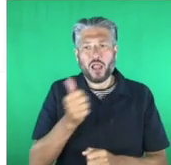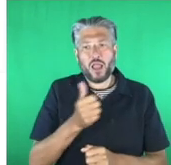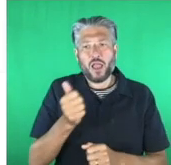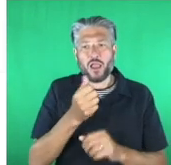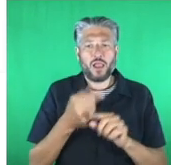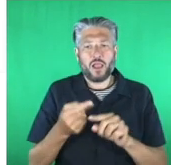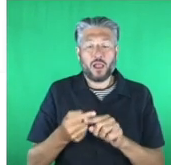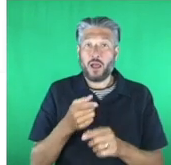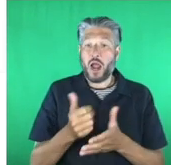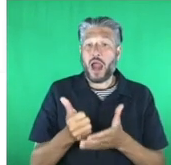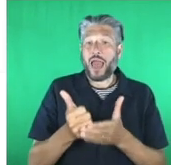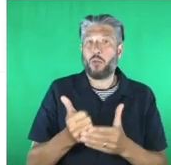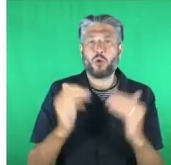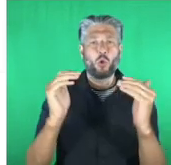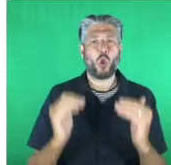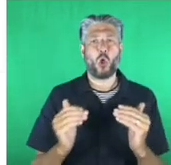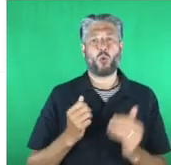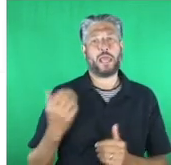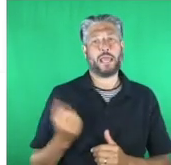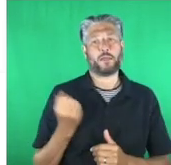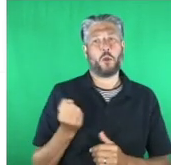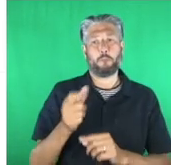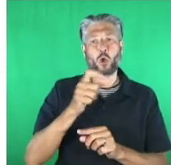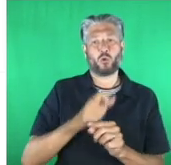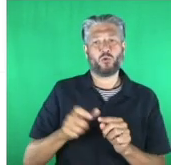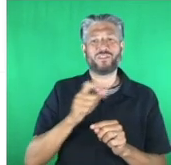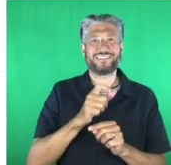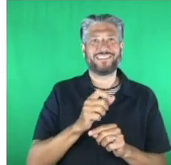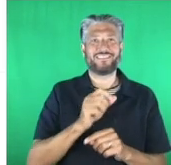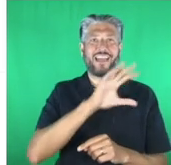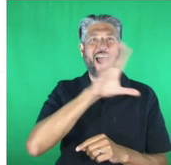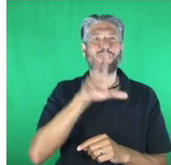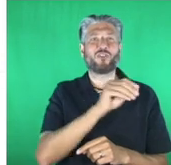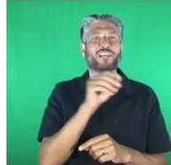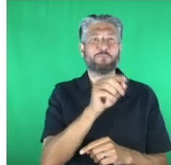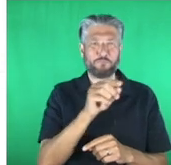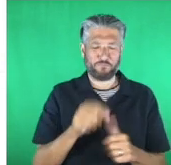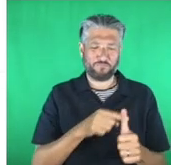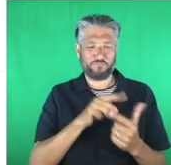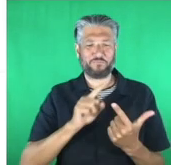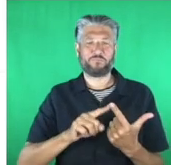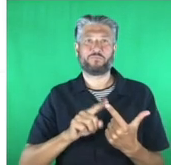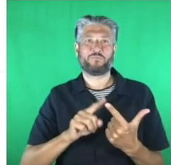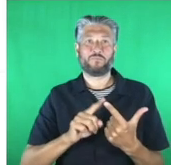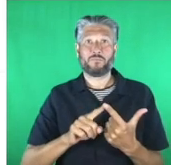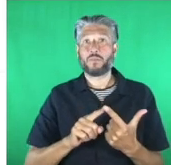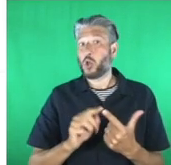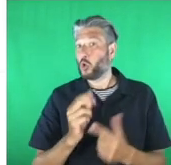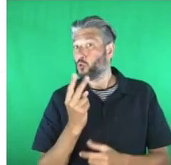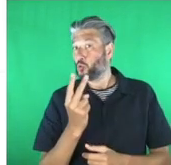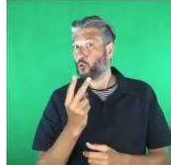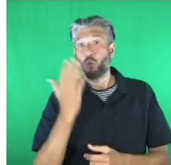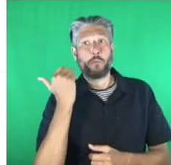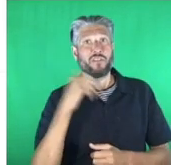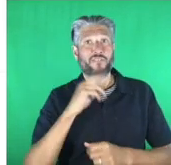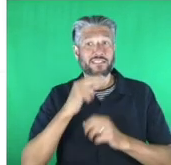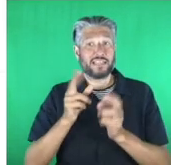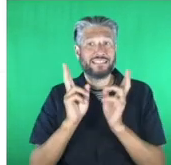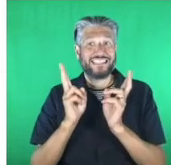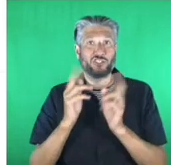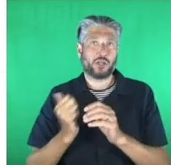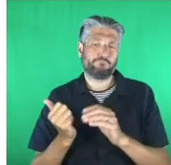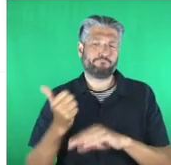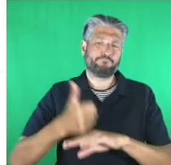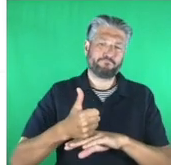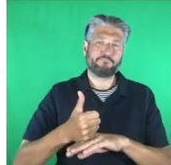sub-saharan africa next up founded by 2x teachers green shoots is a south african education